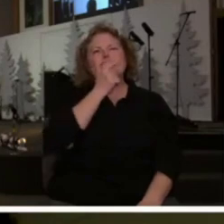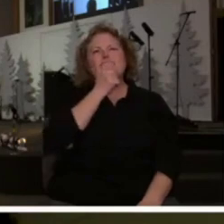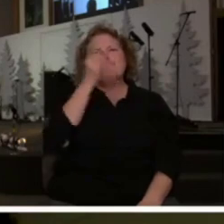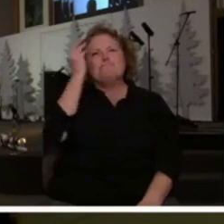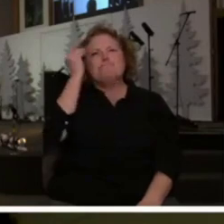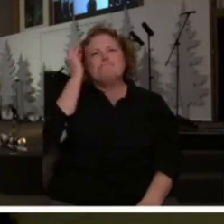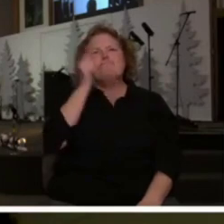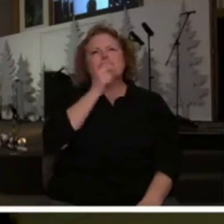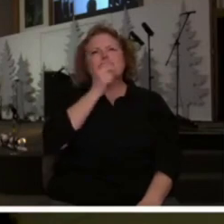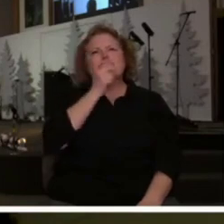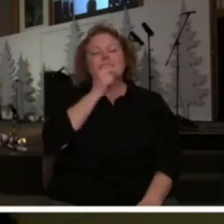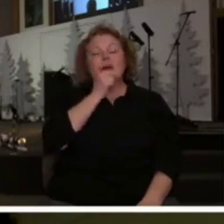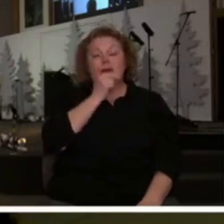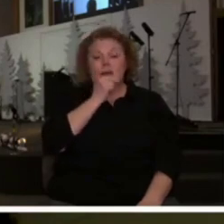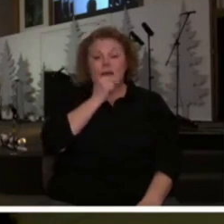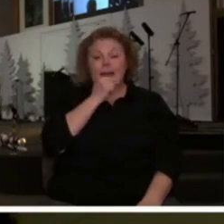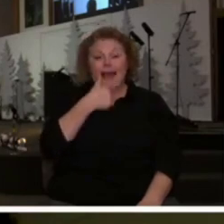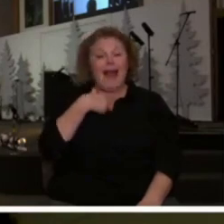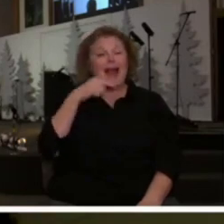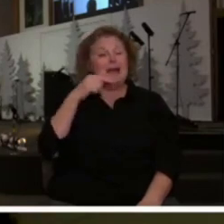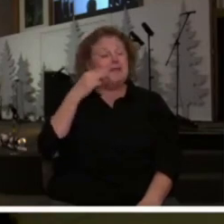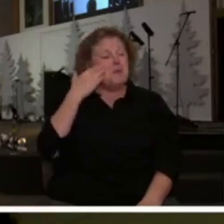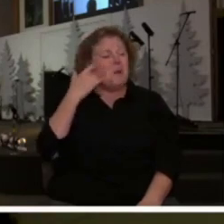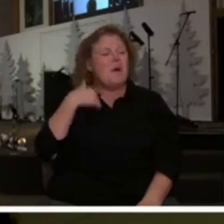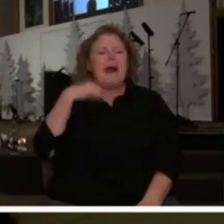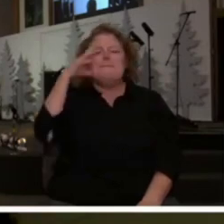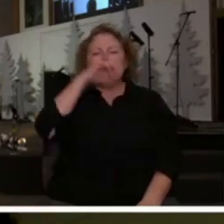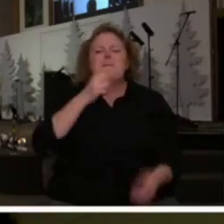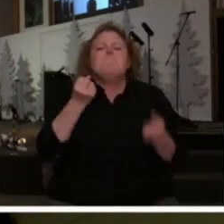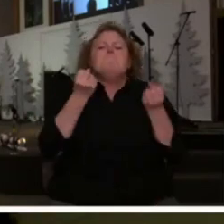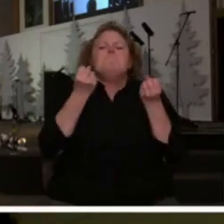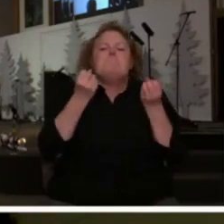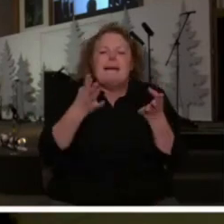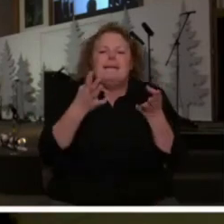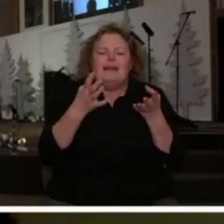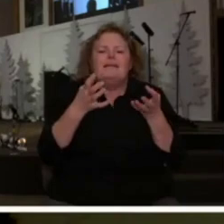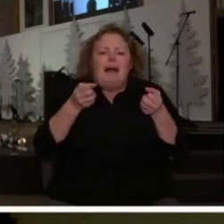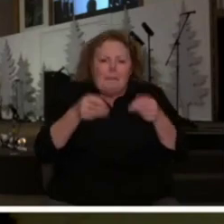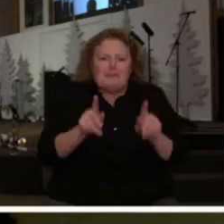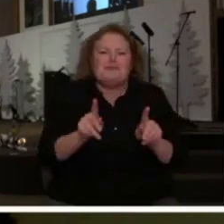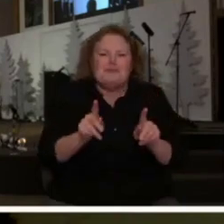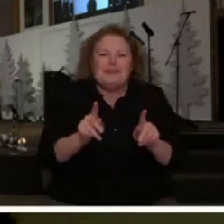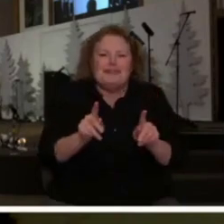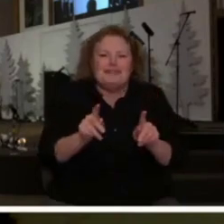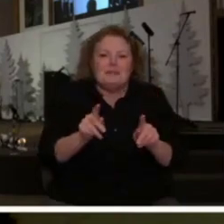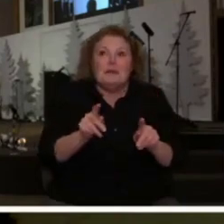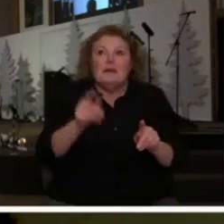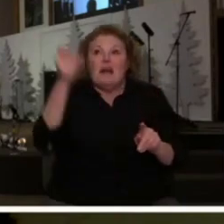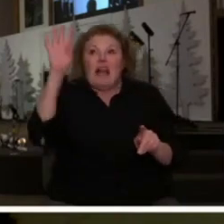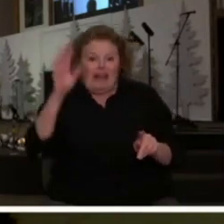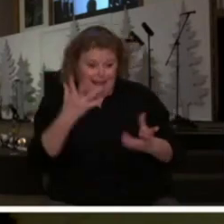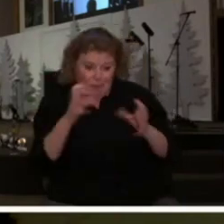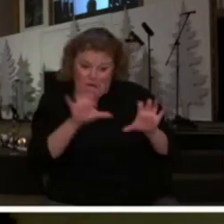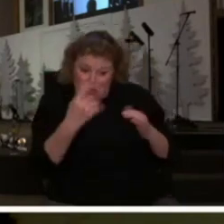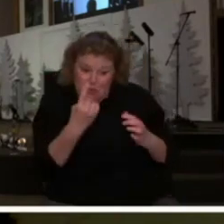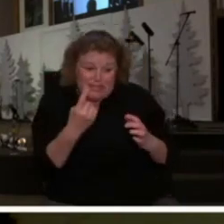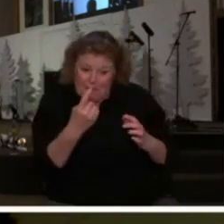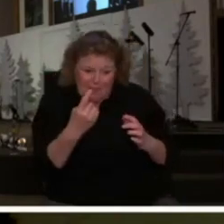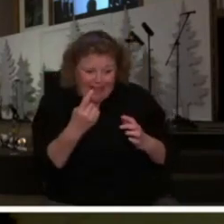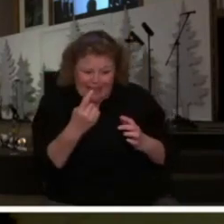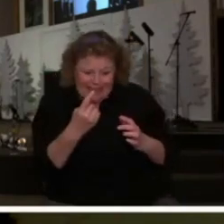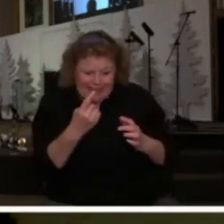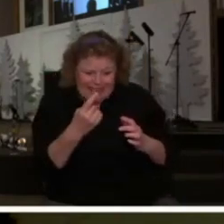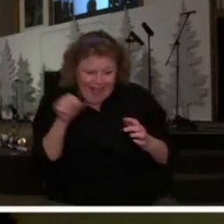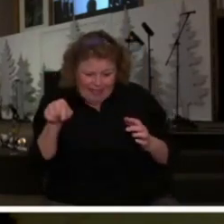How many opportunities did God have in my life that He wanted to do something suddenly but because